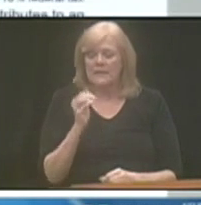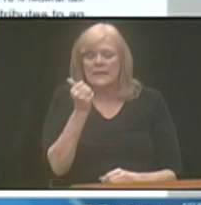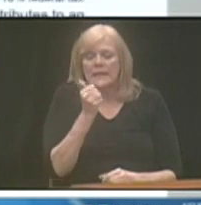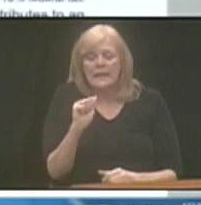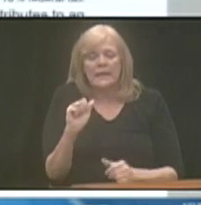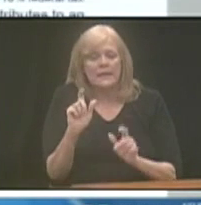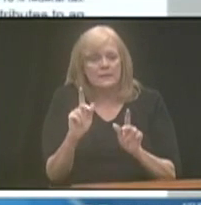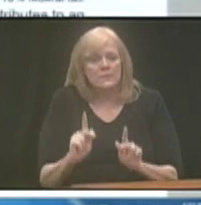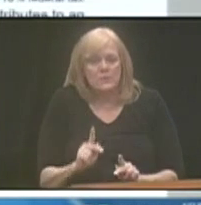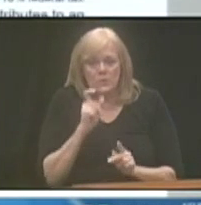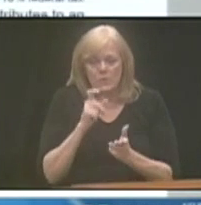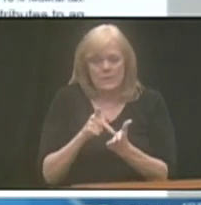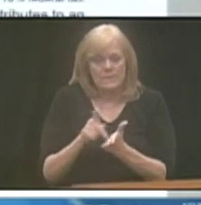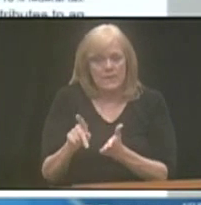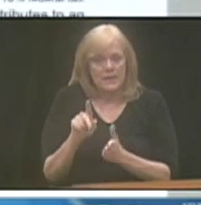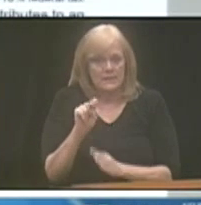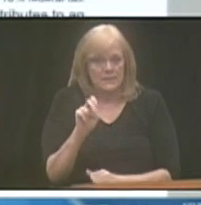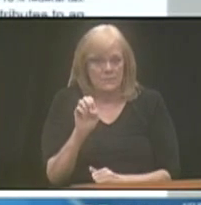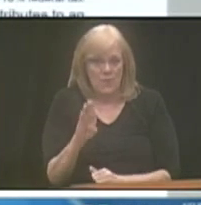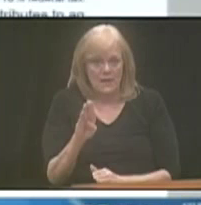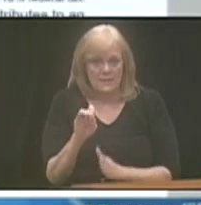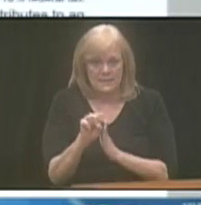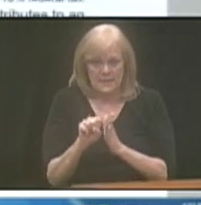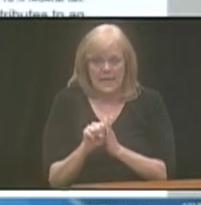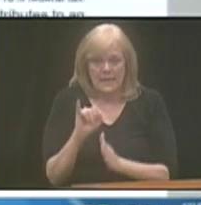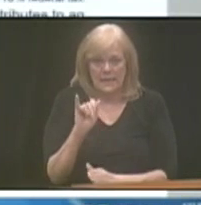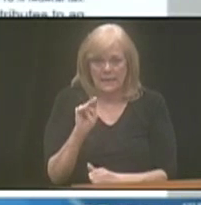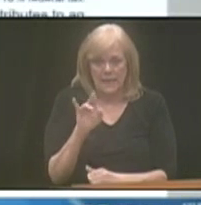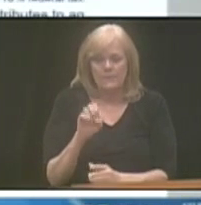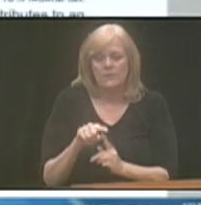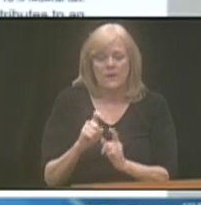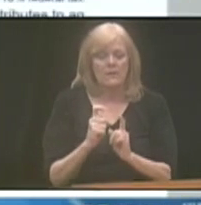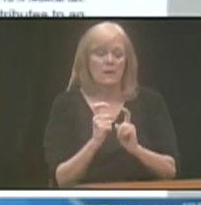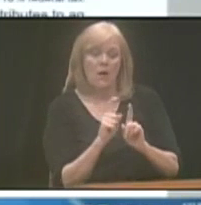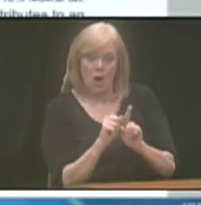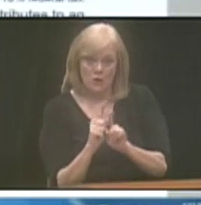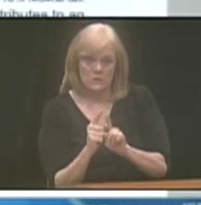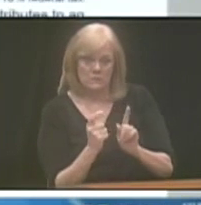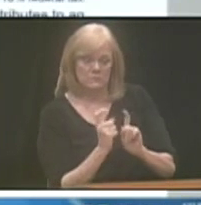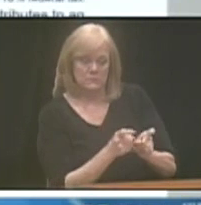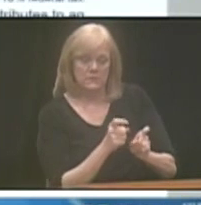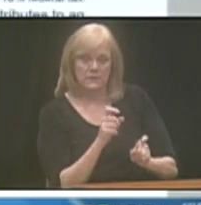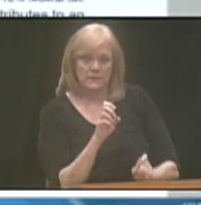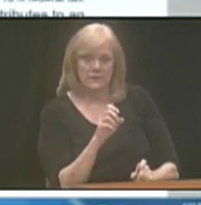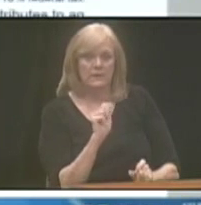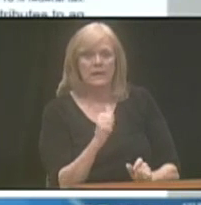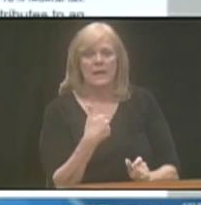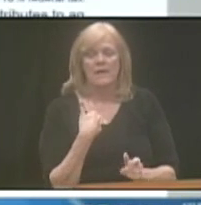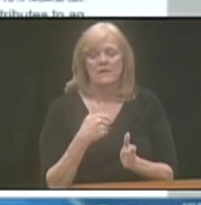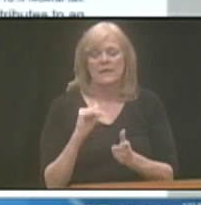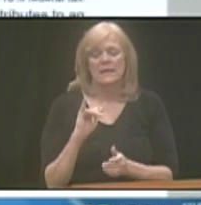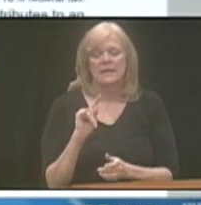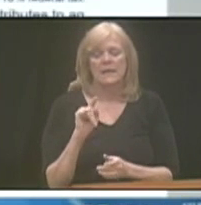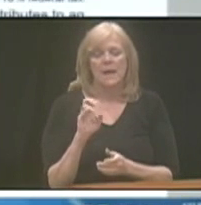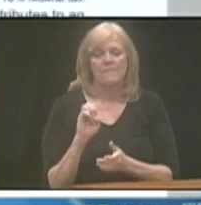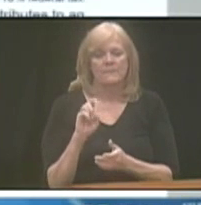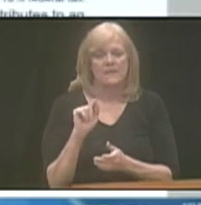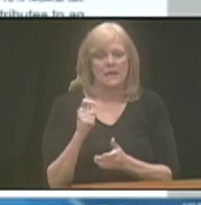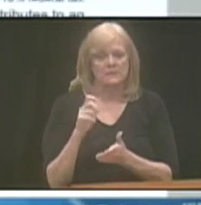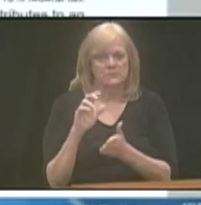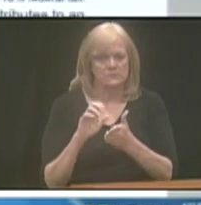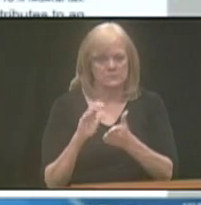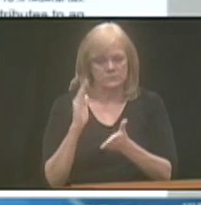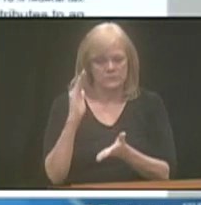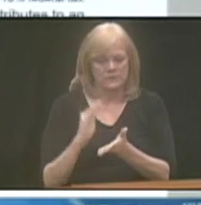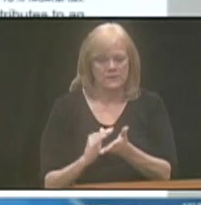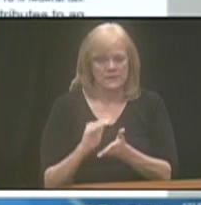any individual who pays Nebraska state income tax who contributes to an ENABLE account may be eligible for an income tax deduction of up to $10,000